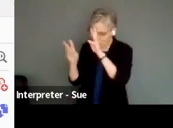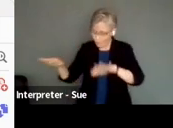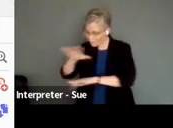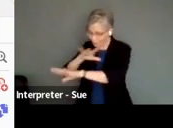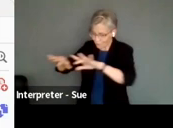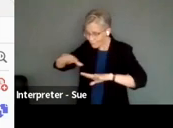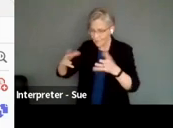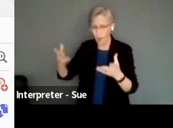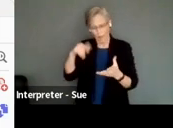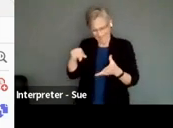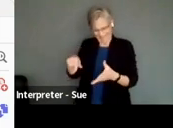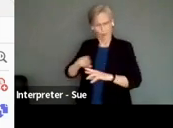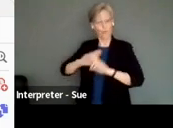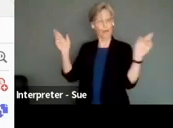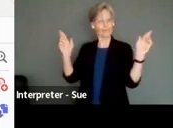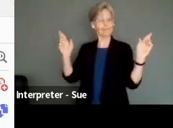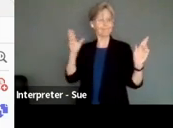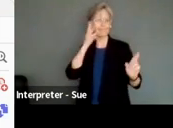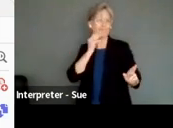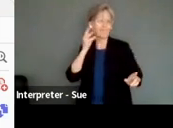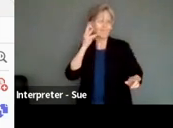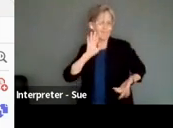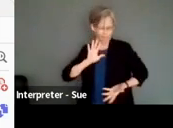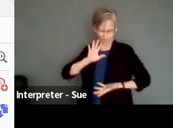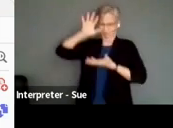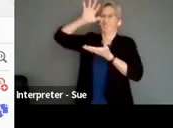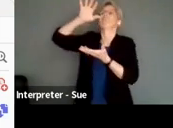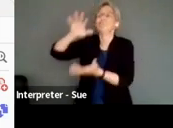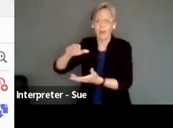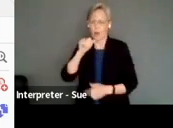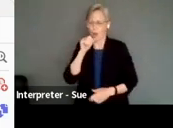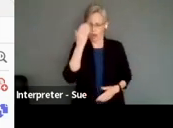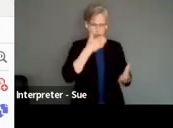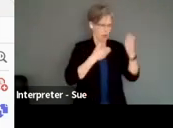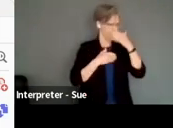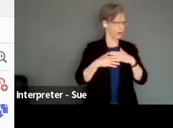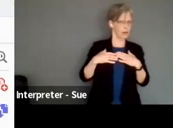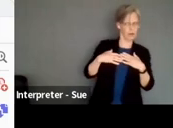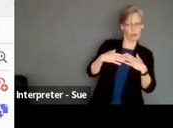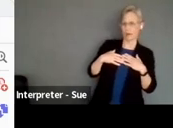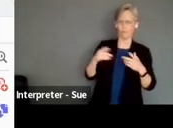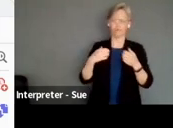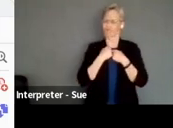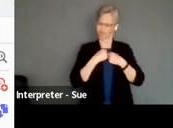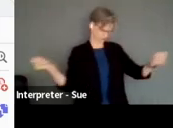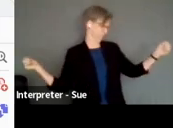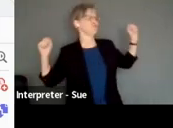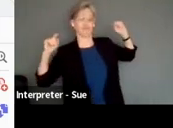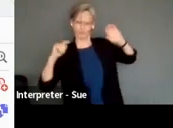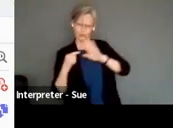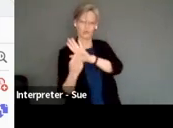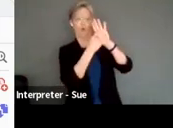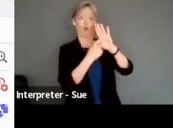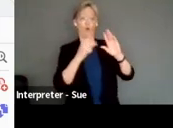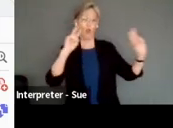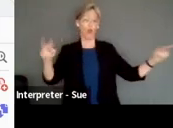bringing the fullness of who we are onto the stage, rather than hiding our disabilities, we're showing them to audiences and saying, Look at this, look